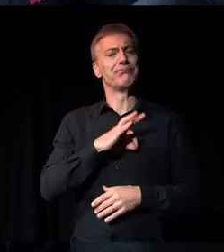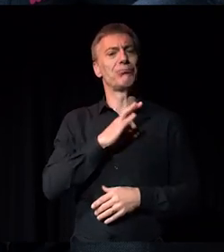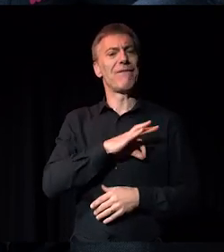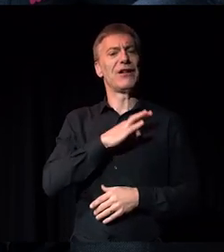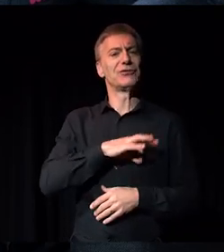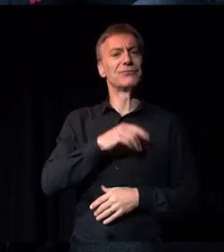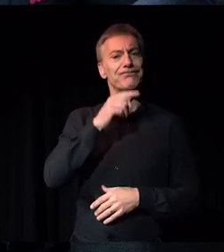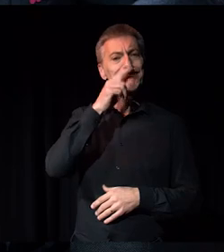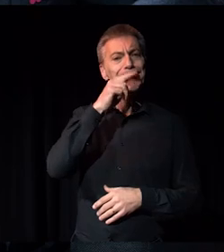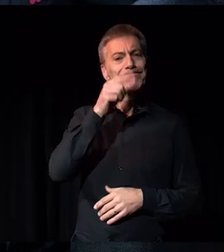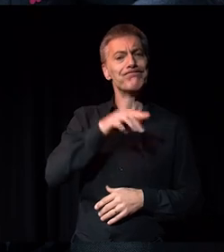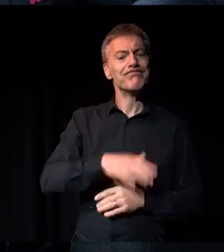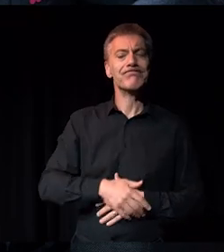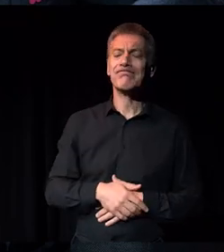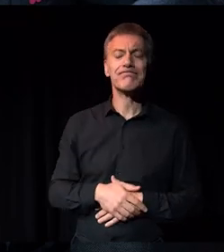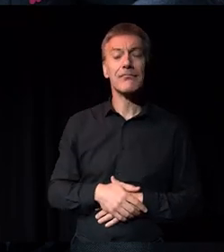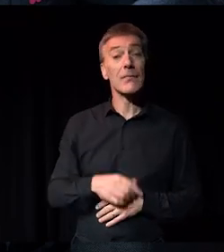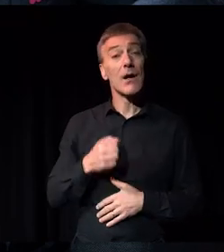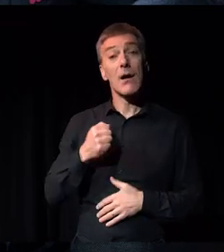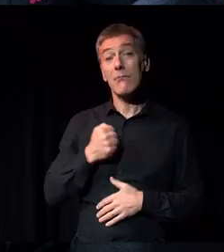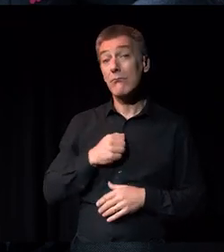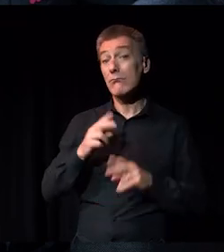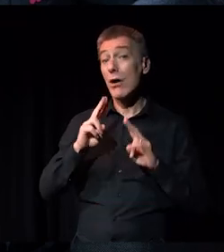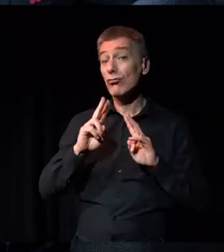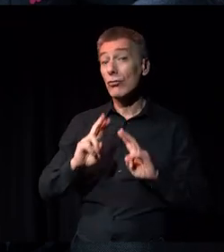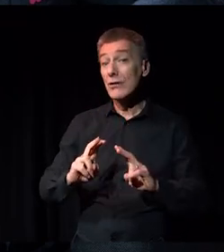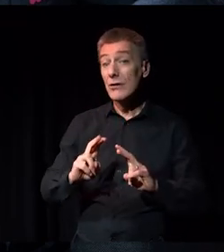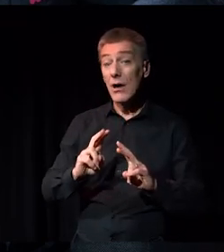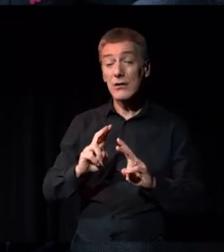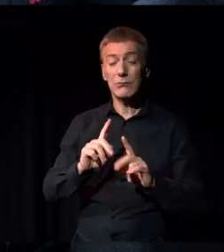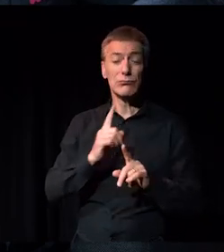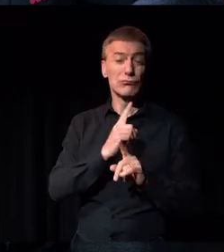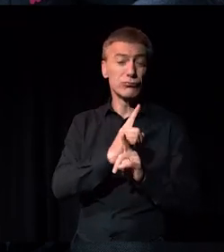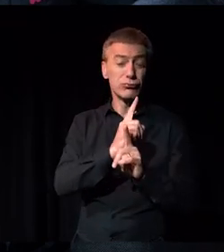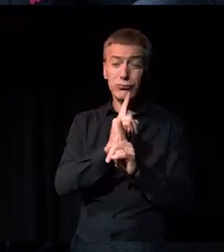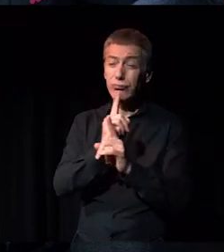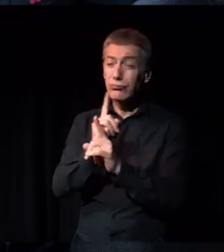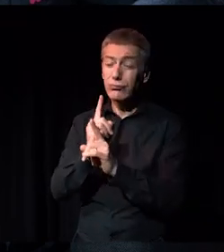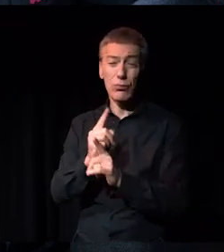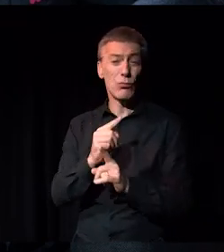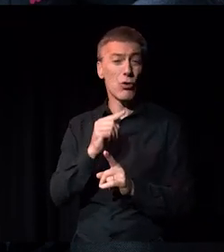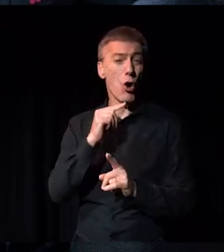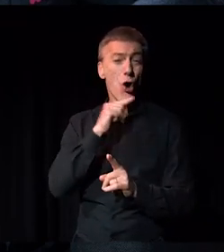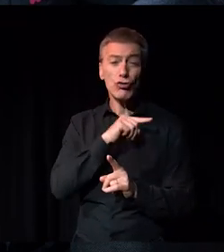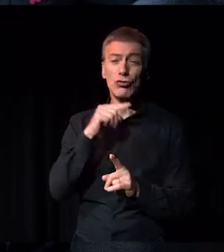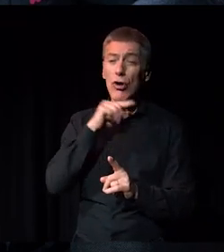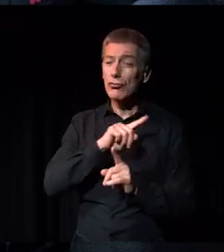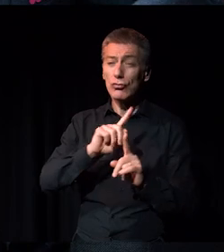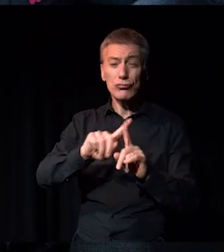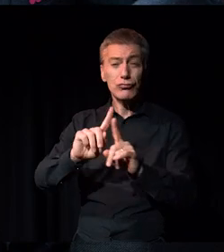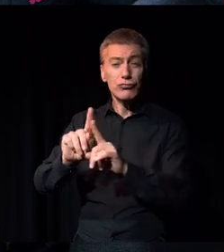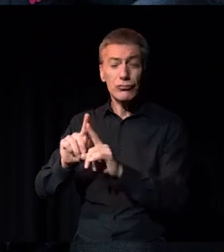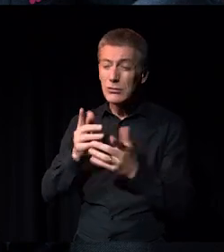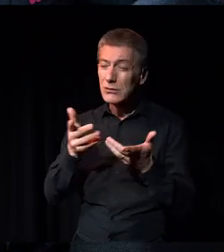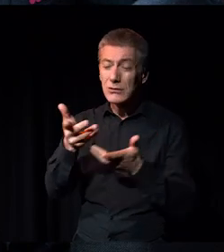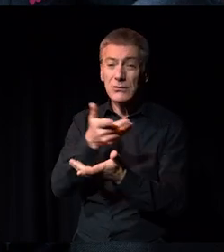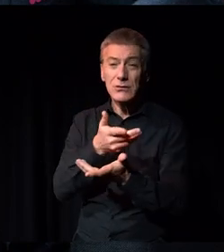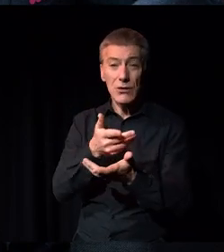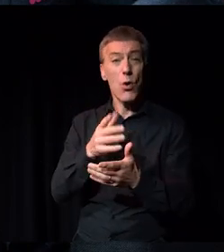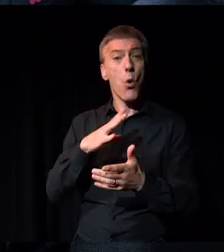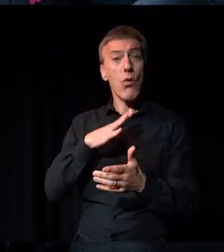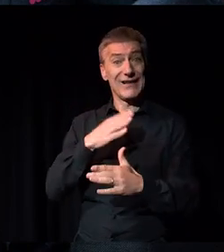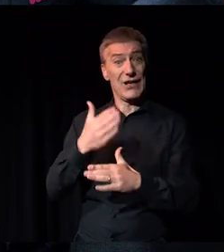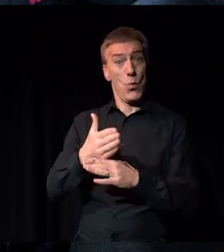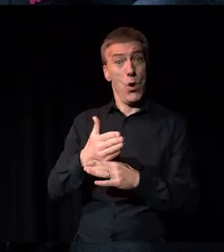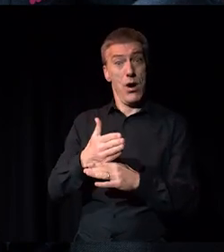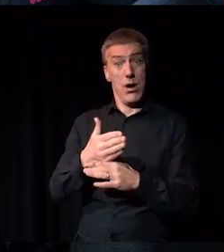Whereas actually what came out from my research from like, you know, speaking to hundreds of people in the sector was actually people, lots of people who work in